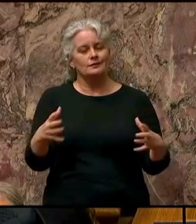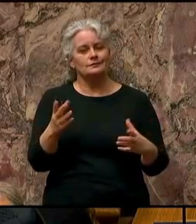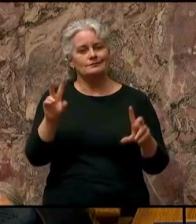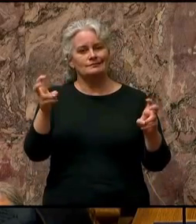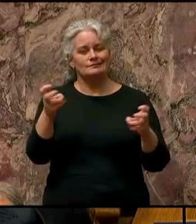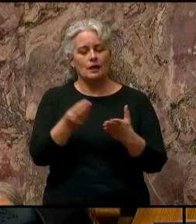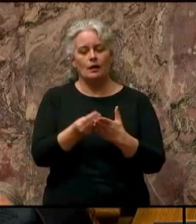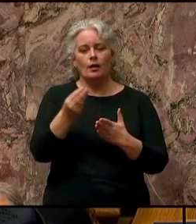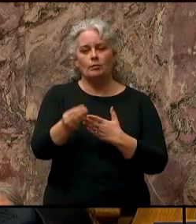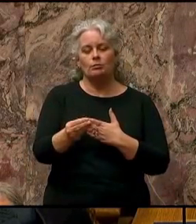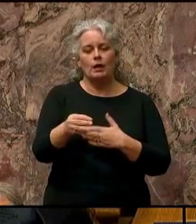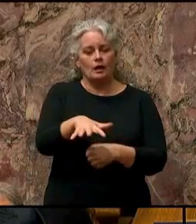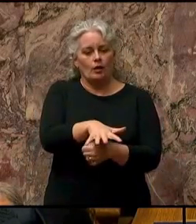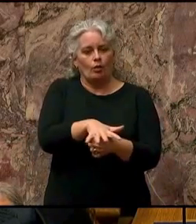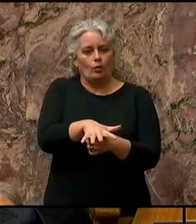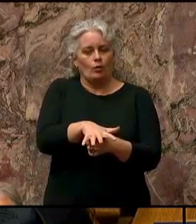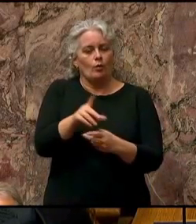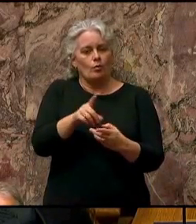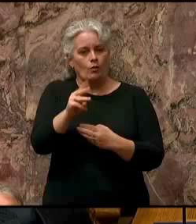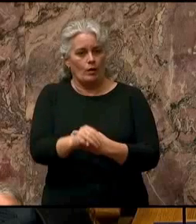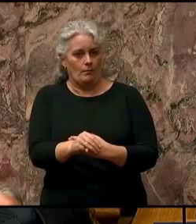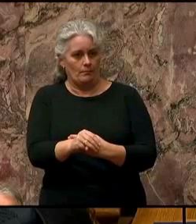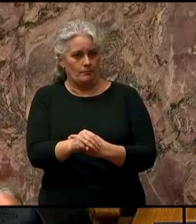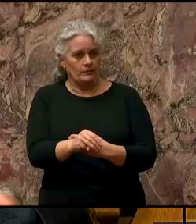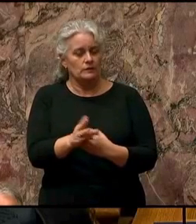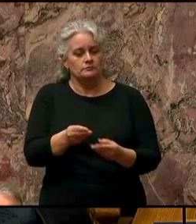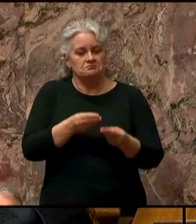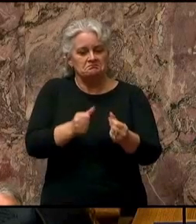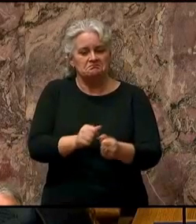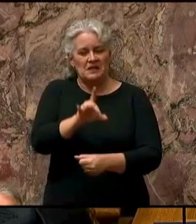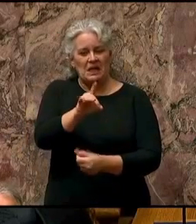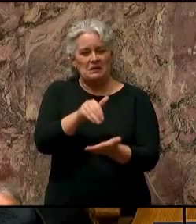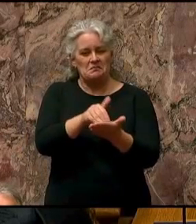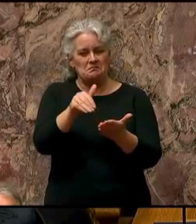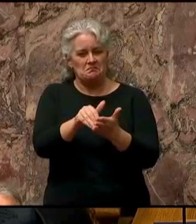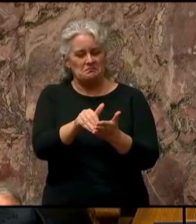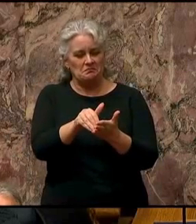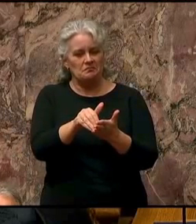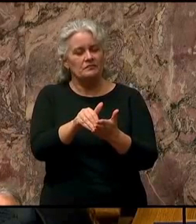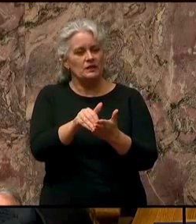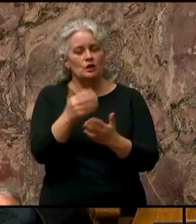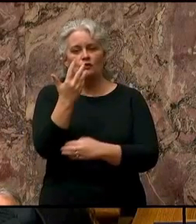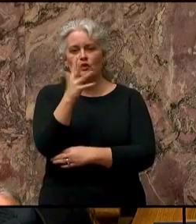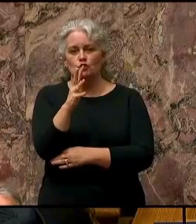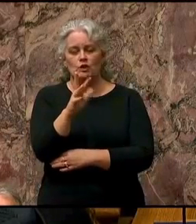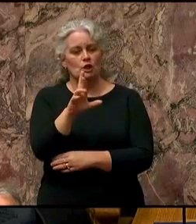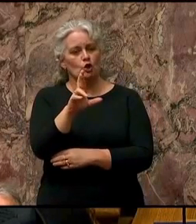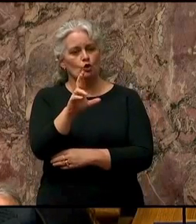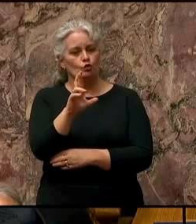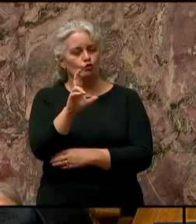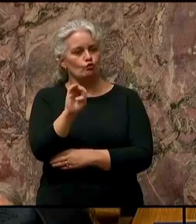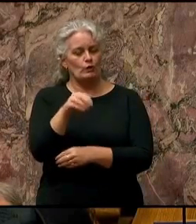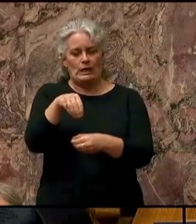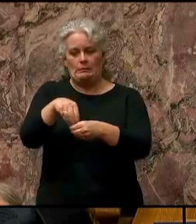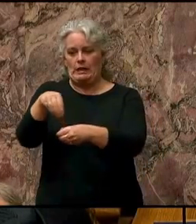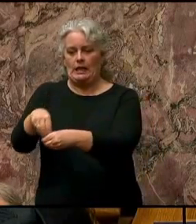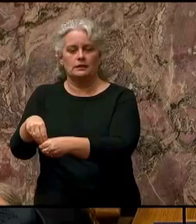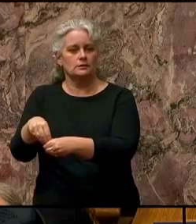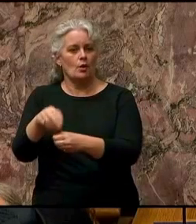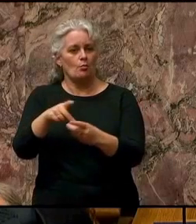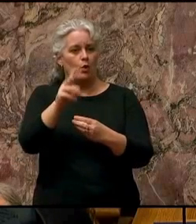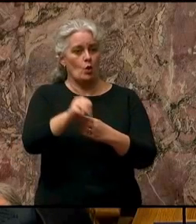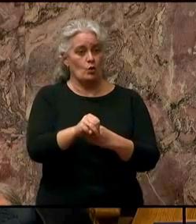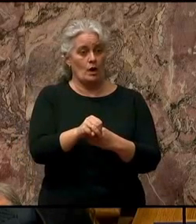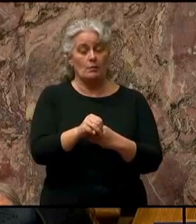and committed more than $8 million for a seven-year tree fruit replant program that builds on the recent